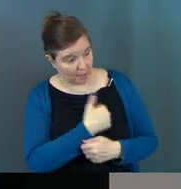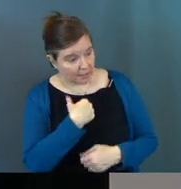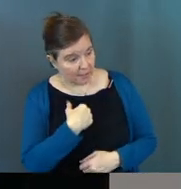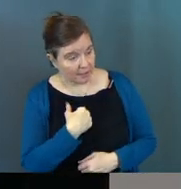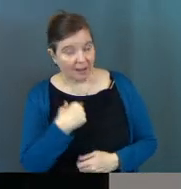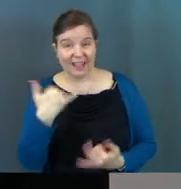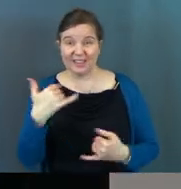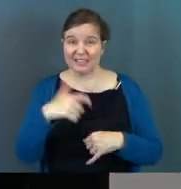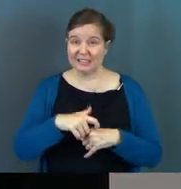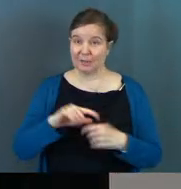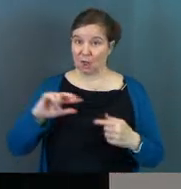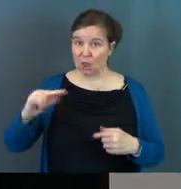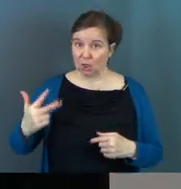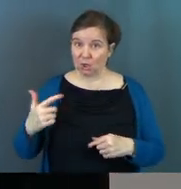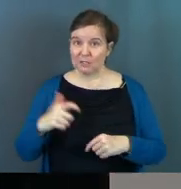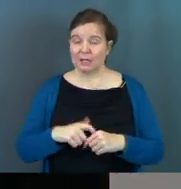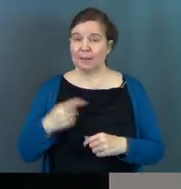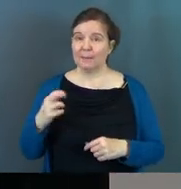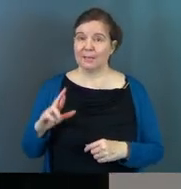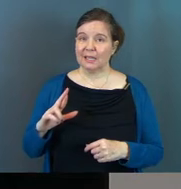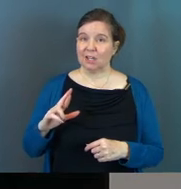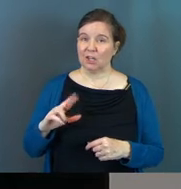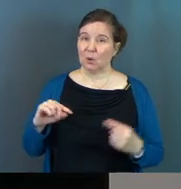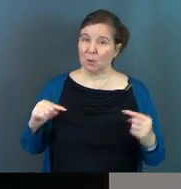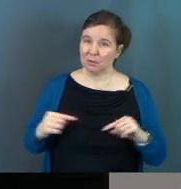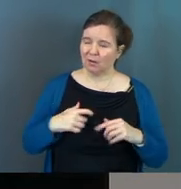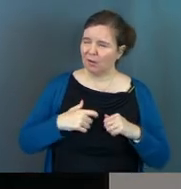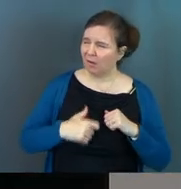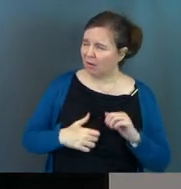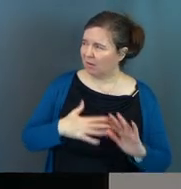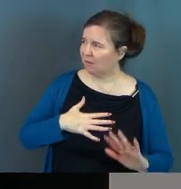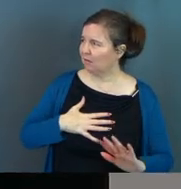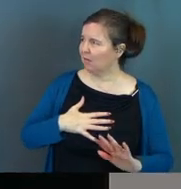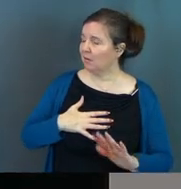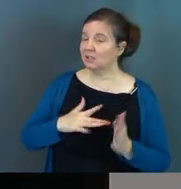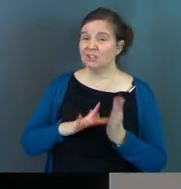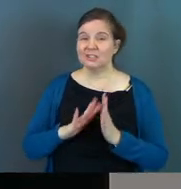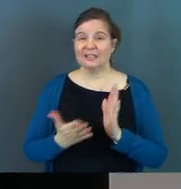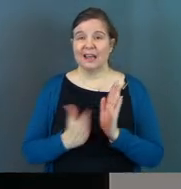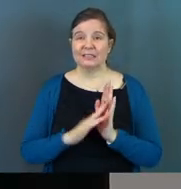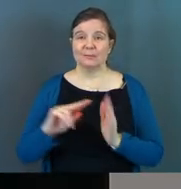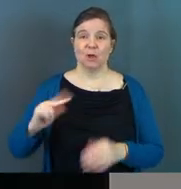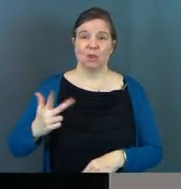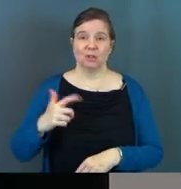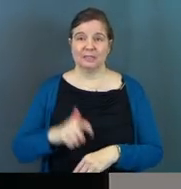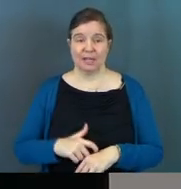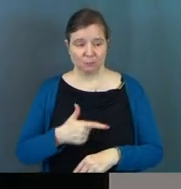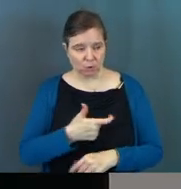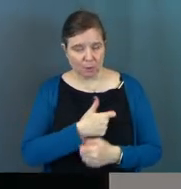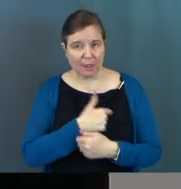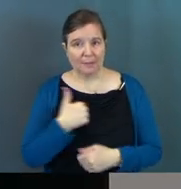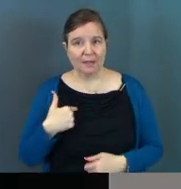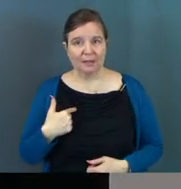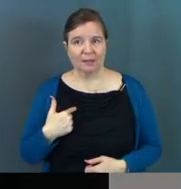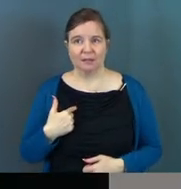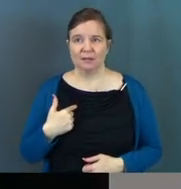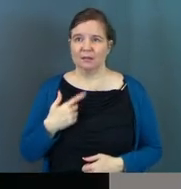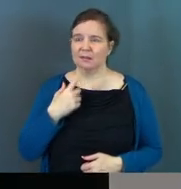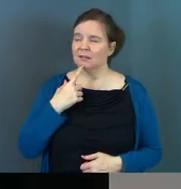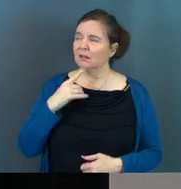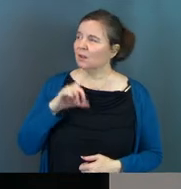do you love me? And this time, it's the third time, Peter was hurt because Jesus asked him the third time, do you love